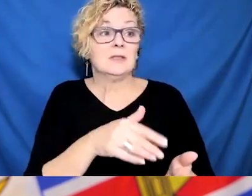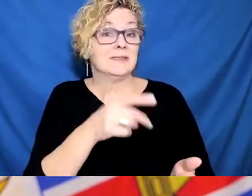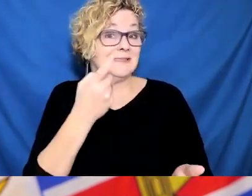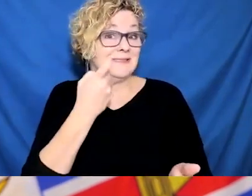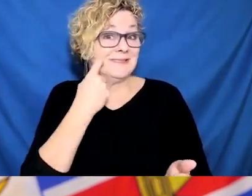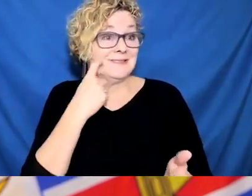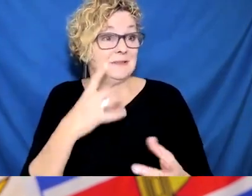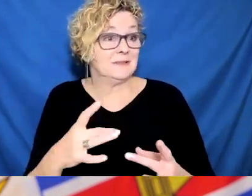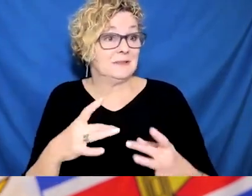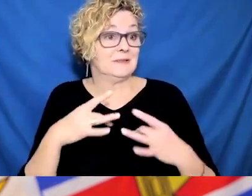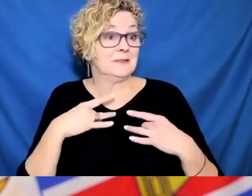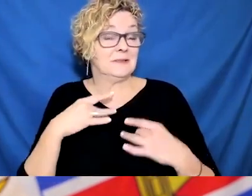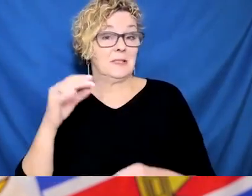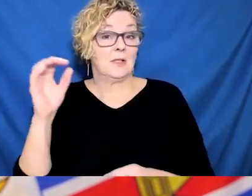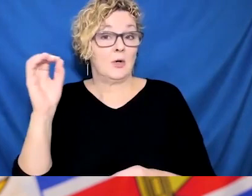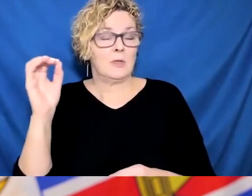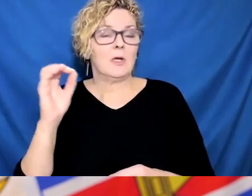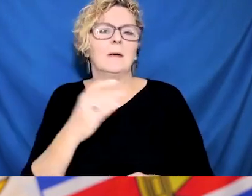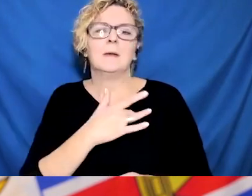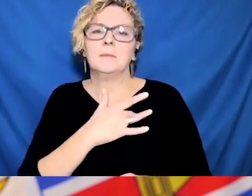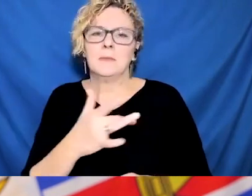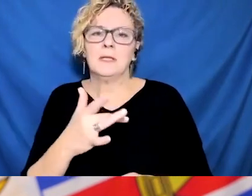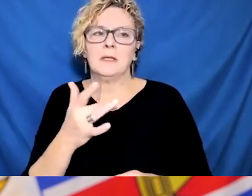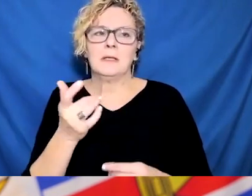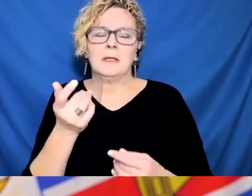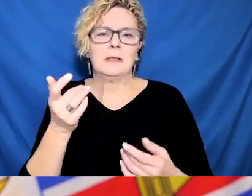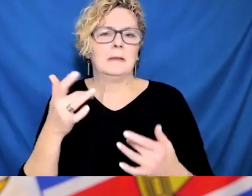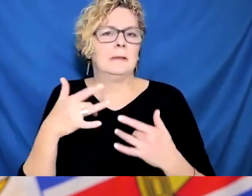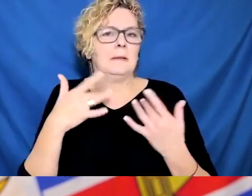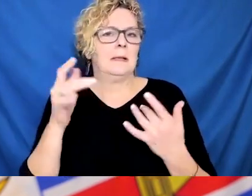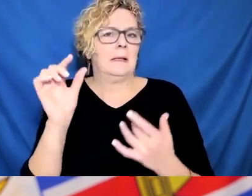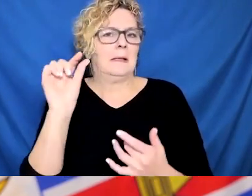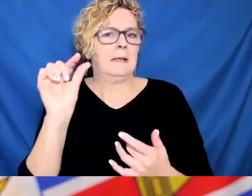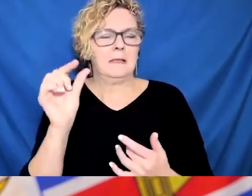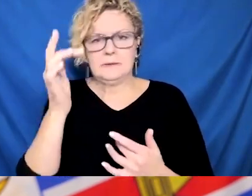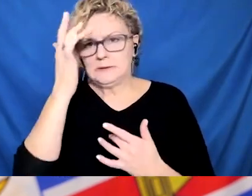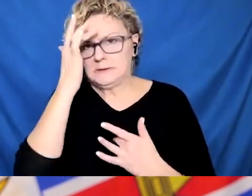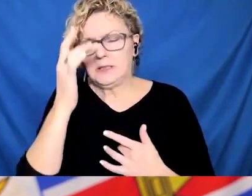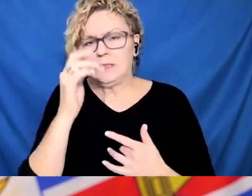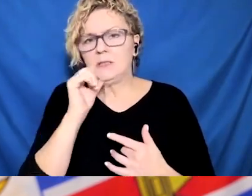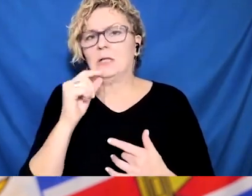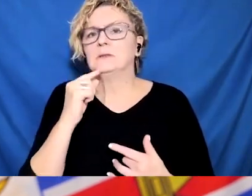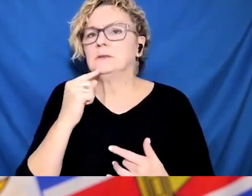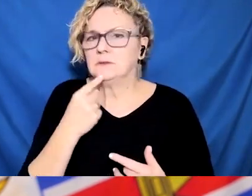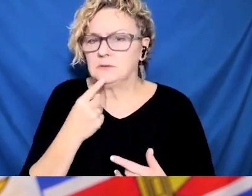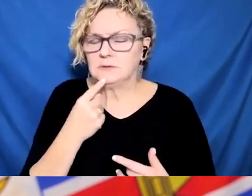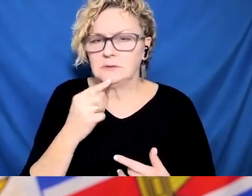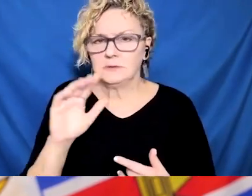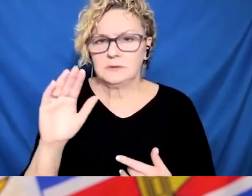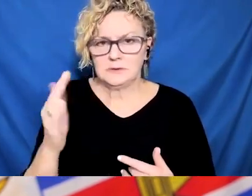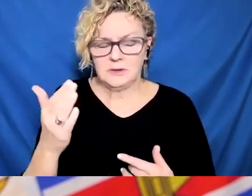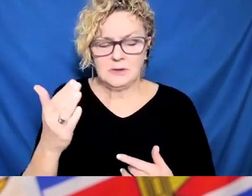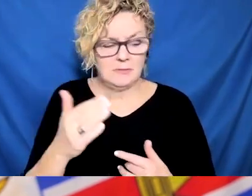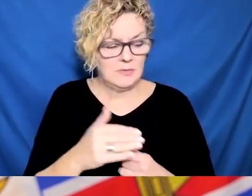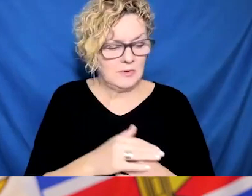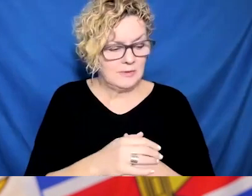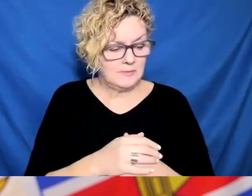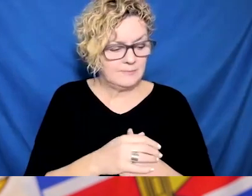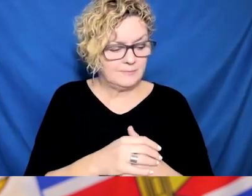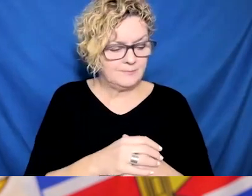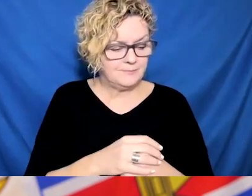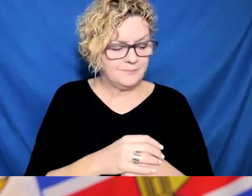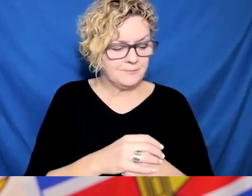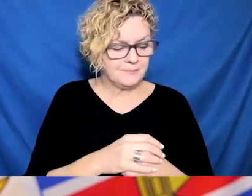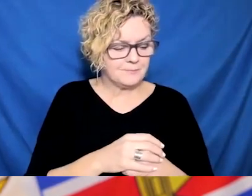wave again, and we'll be in a better place very soon. And we will see this through together. Thank you.